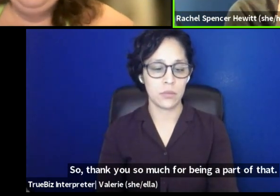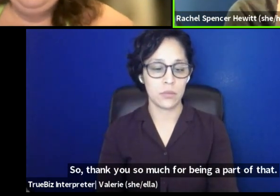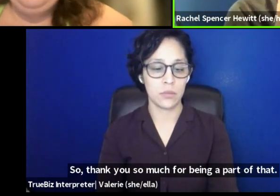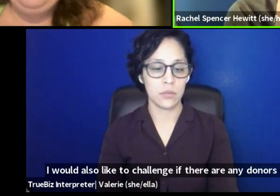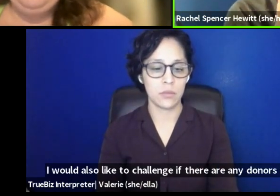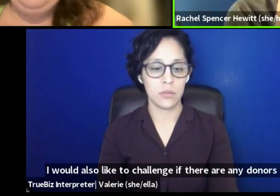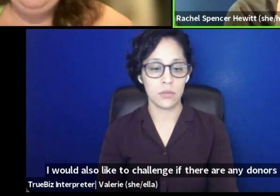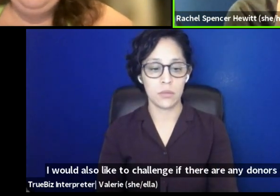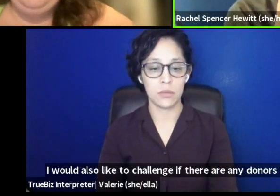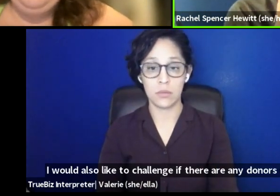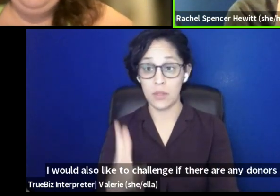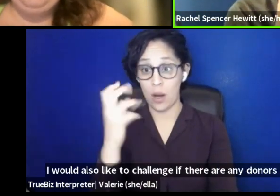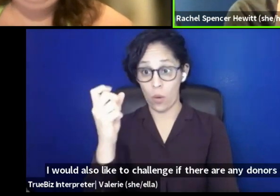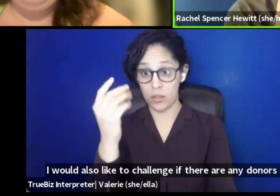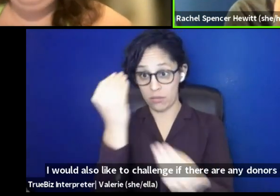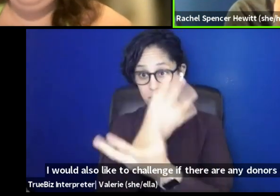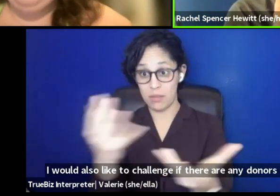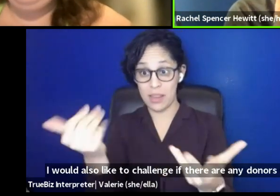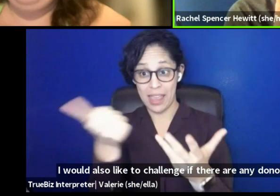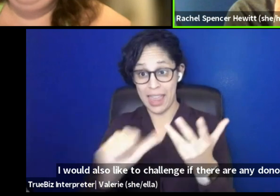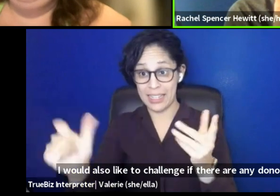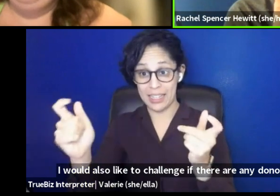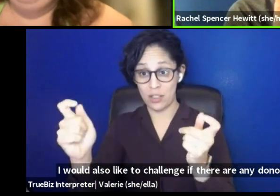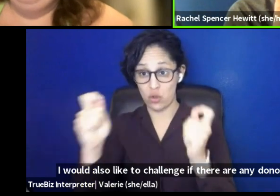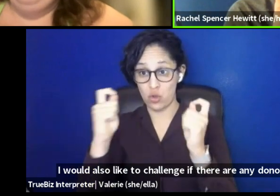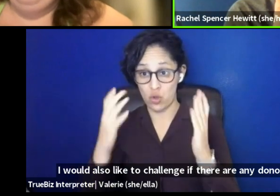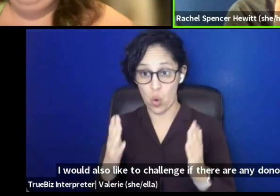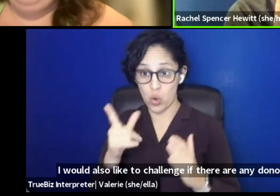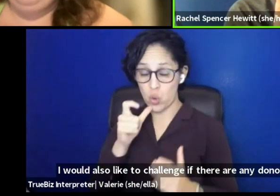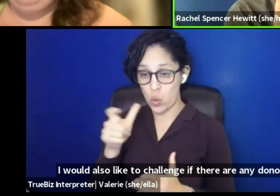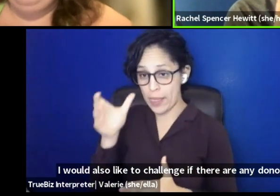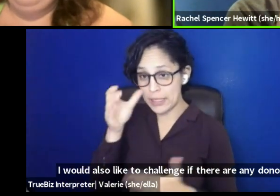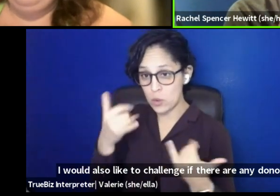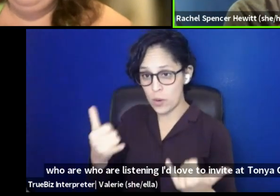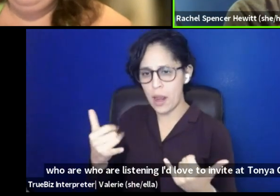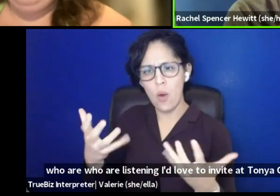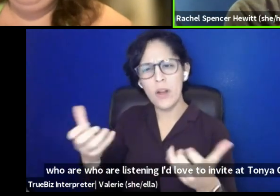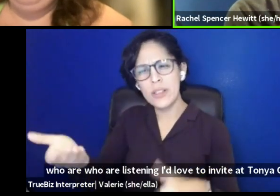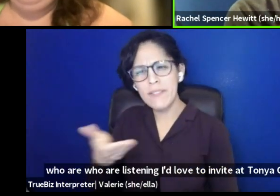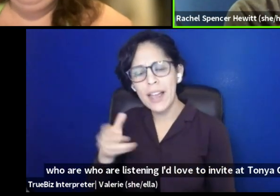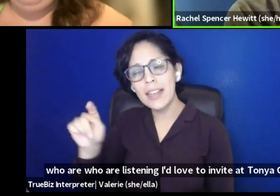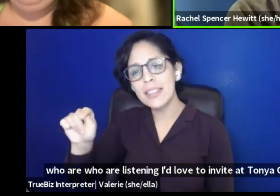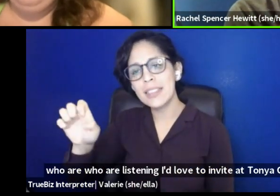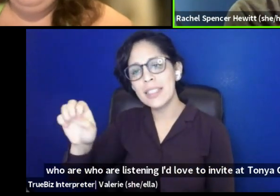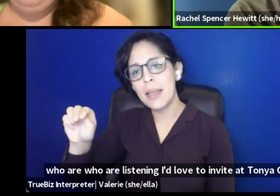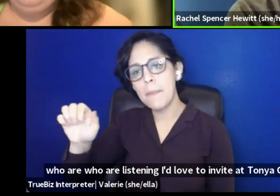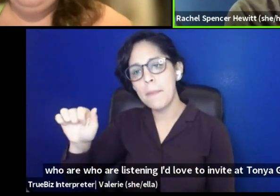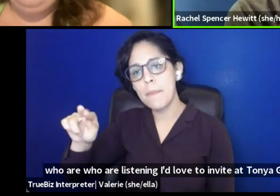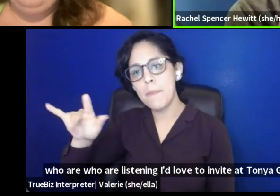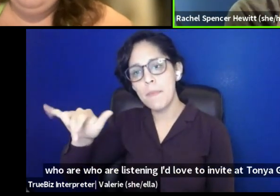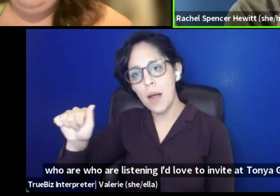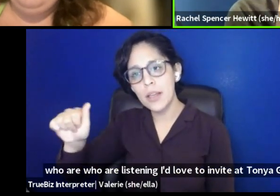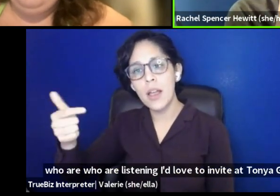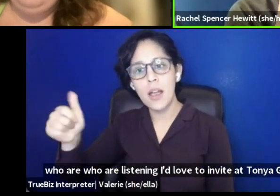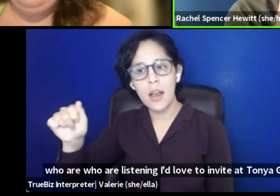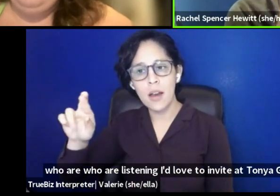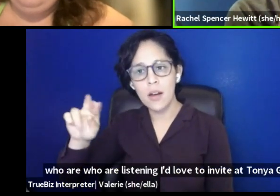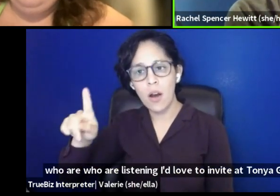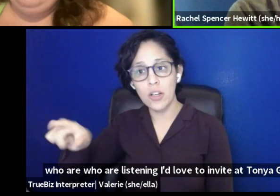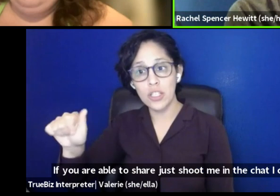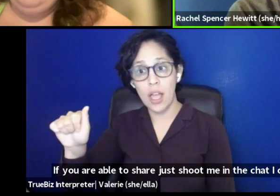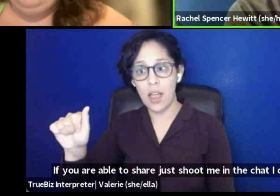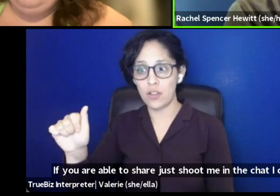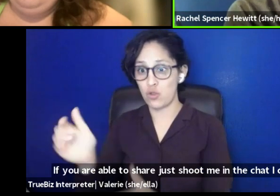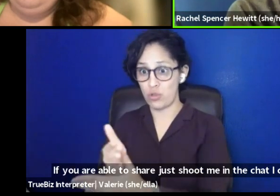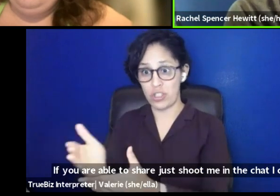who are, um, who are listening, I'd love to invite, uh, Tamania Garza, uh, if you are able to share, just shoot me in the chat, I